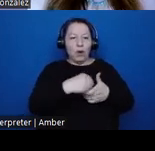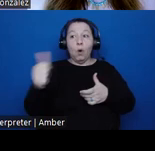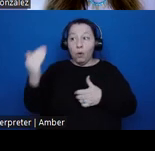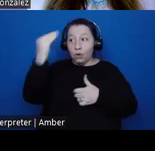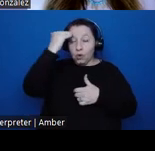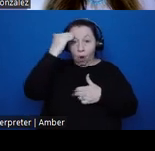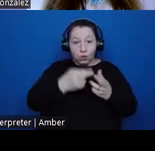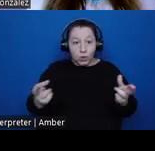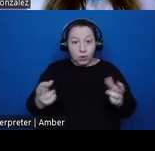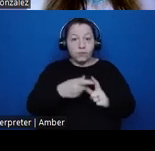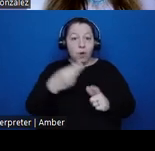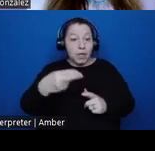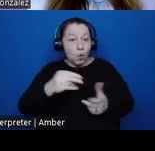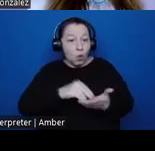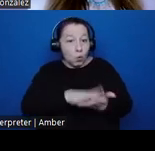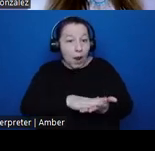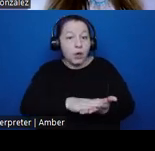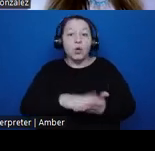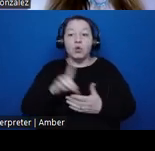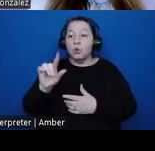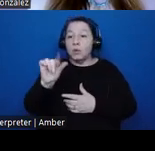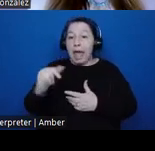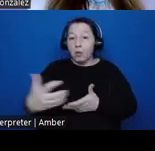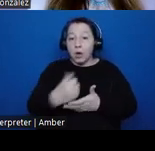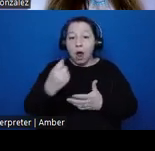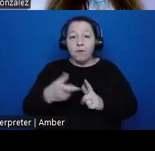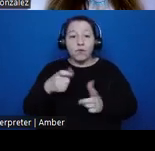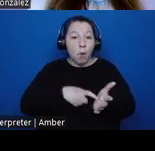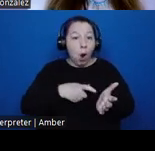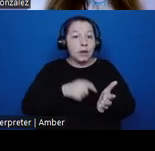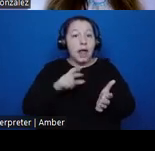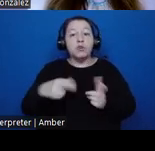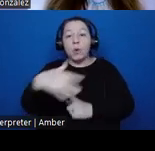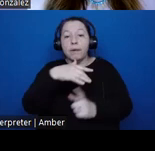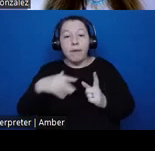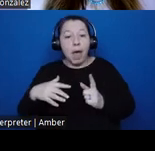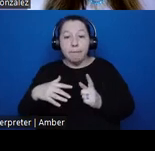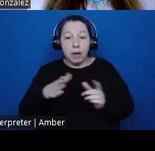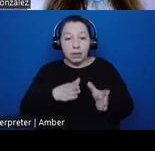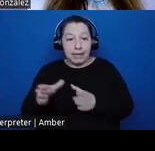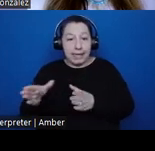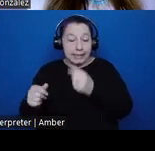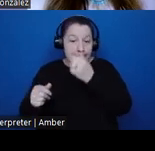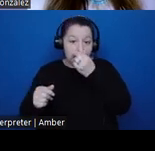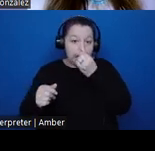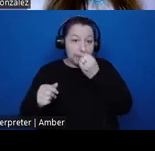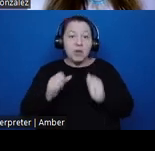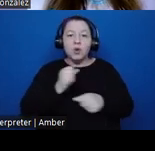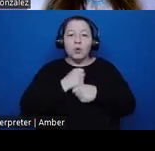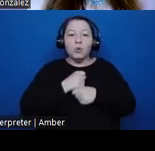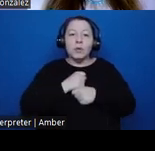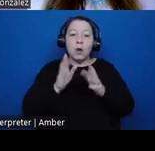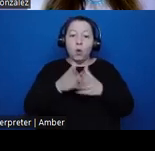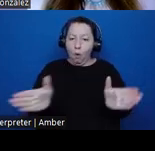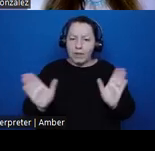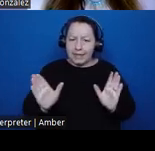the historical record to data recovered via archaeological or environmental techniques to create holistic understandings of